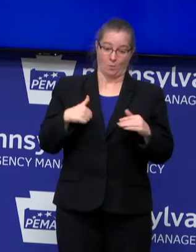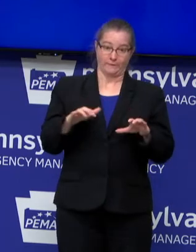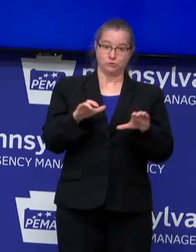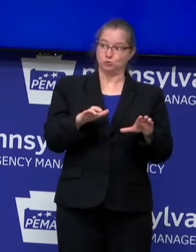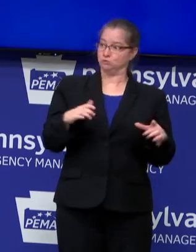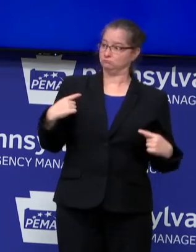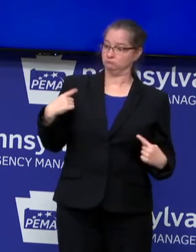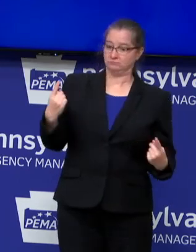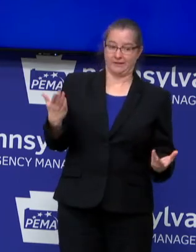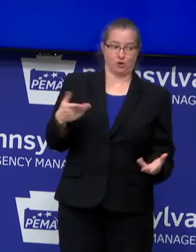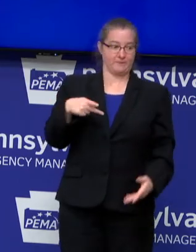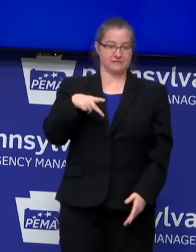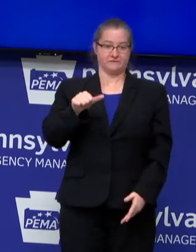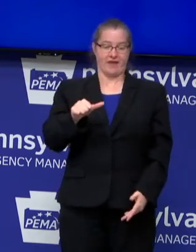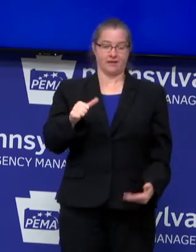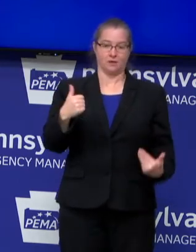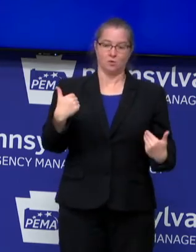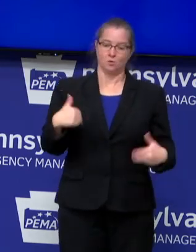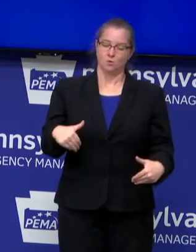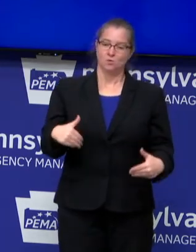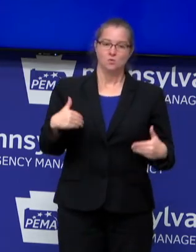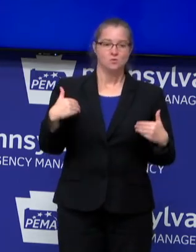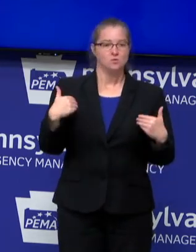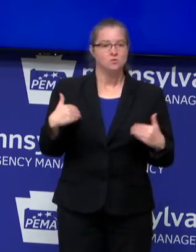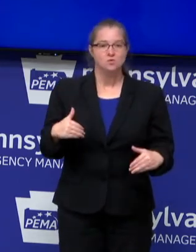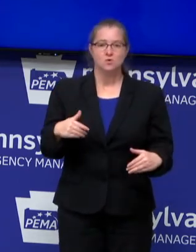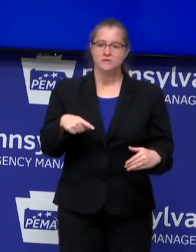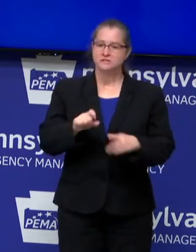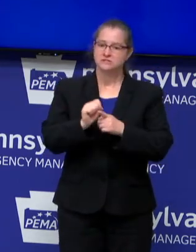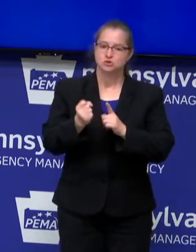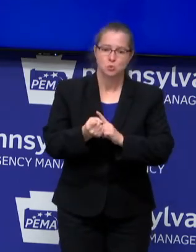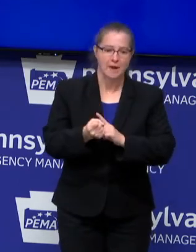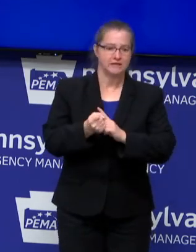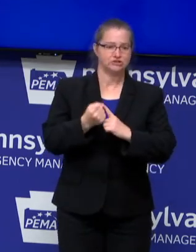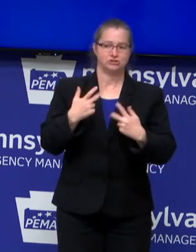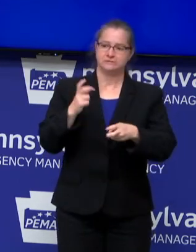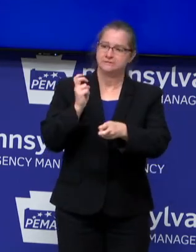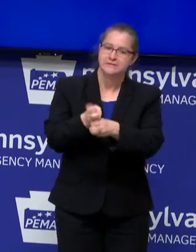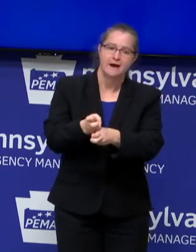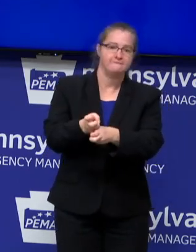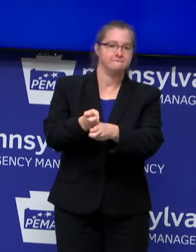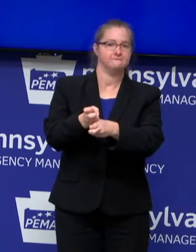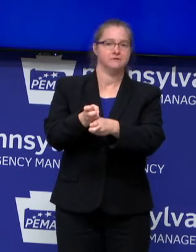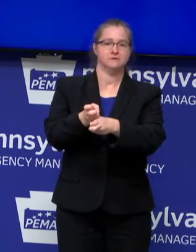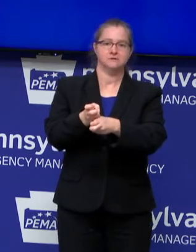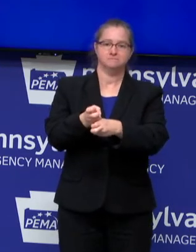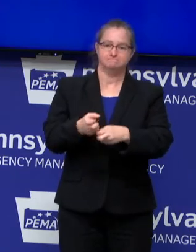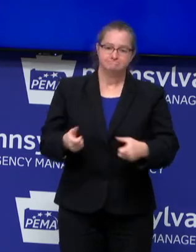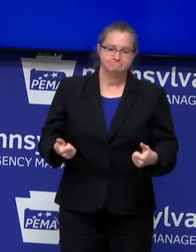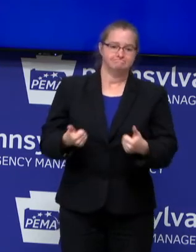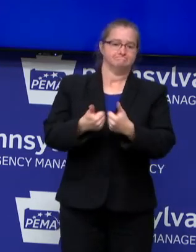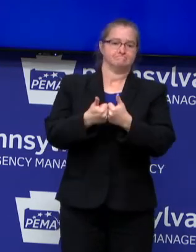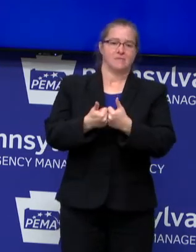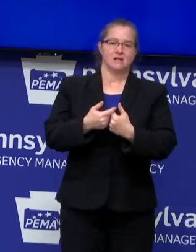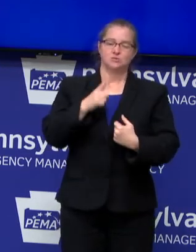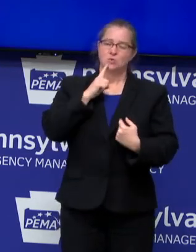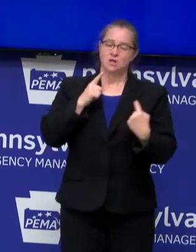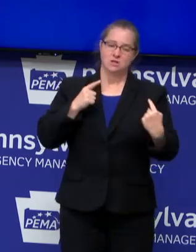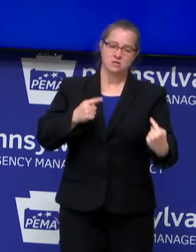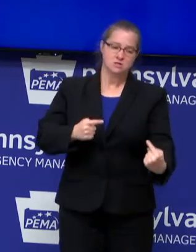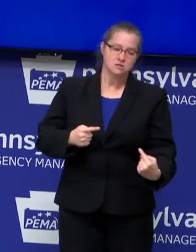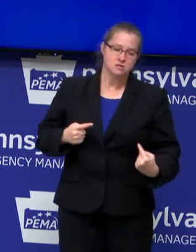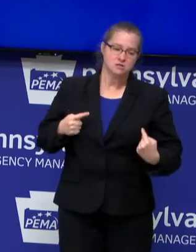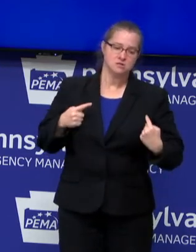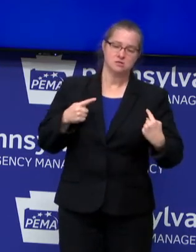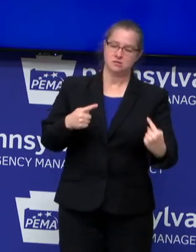for the people of Pennsylvania in, in trying situations. Um, it's been a long fight. It's 10 months.